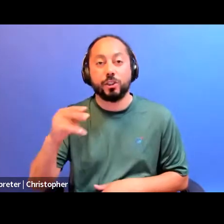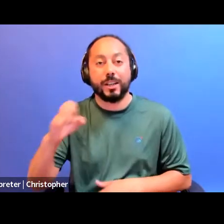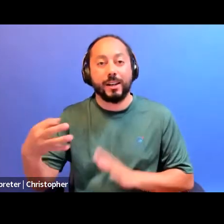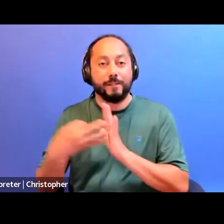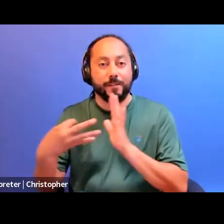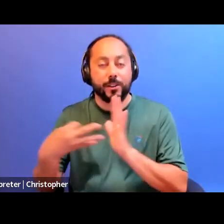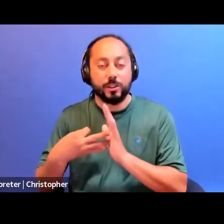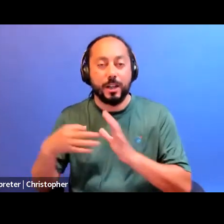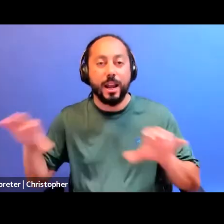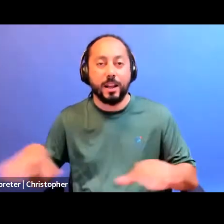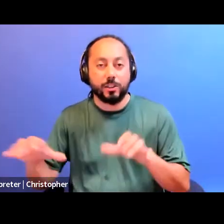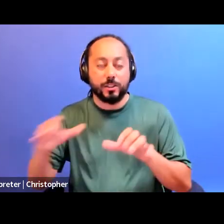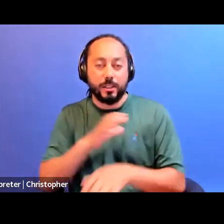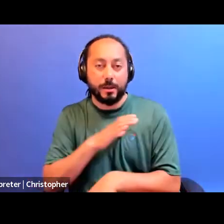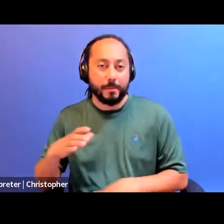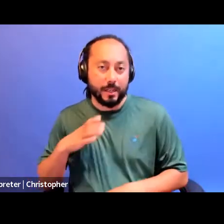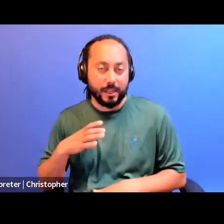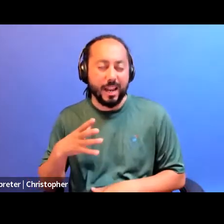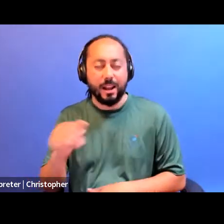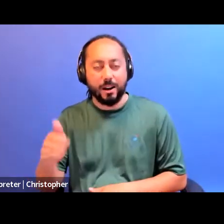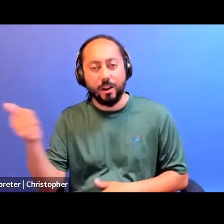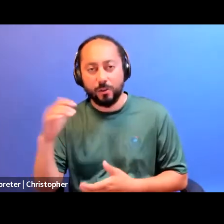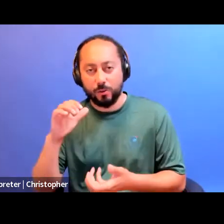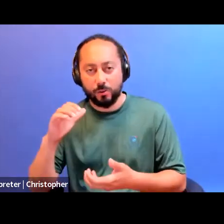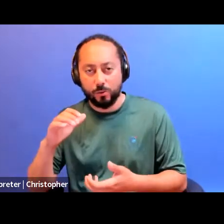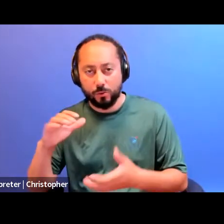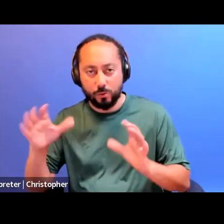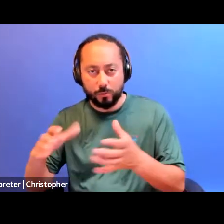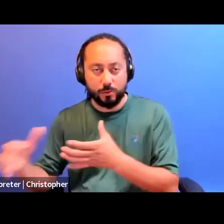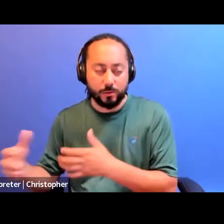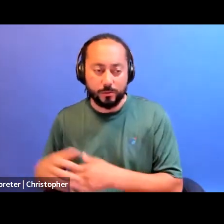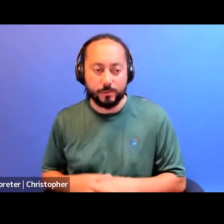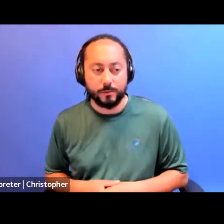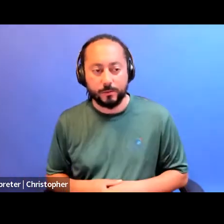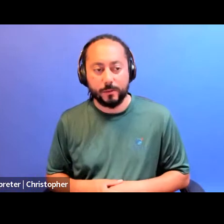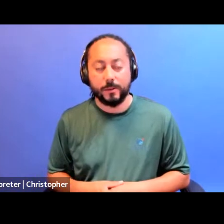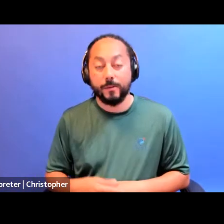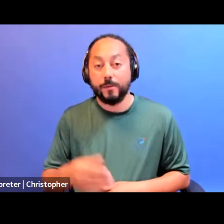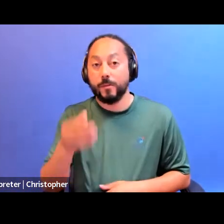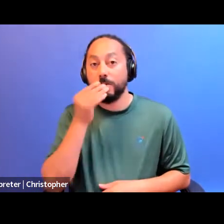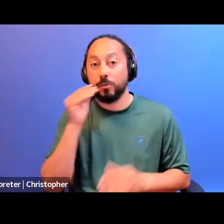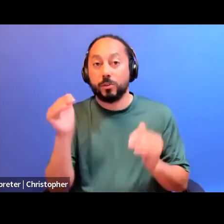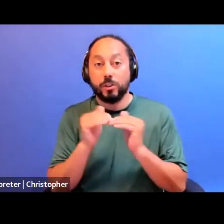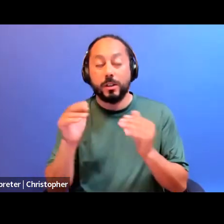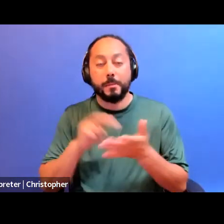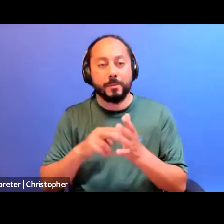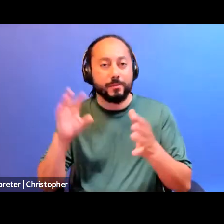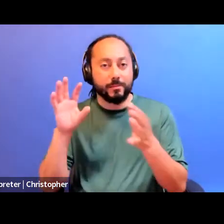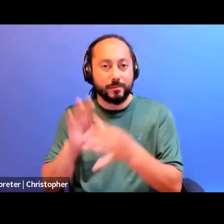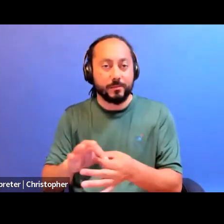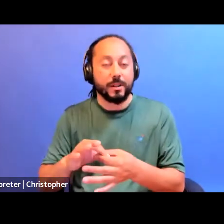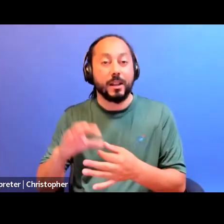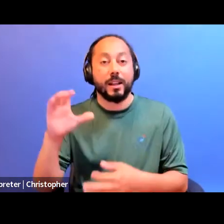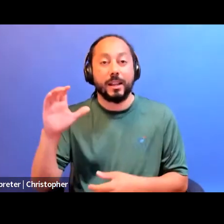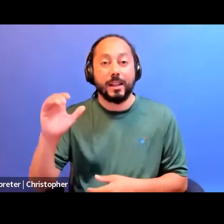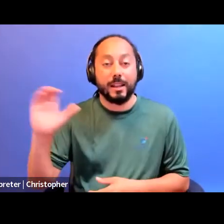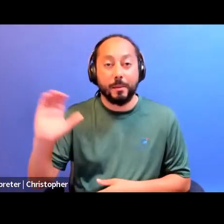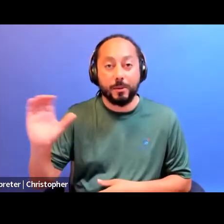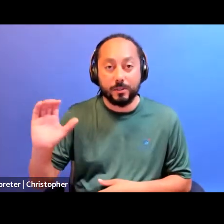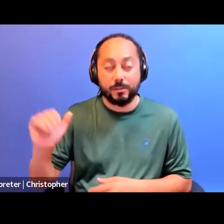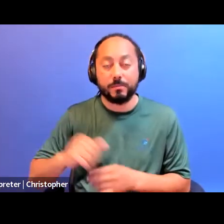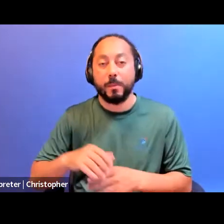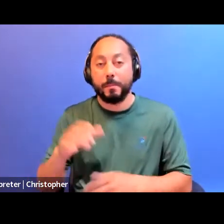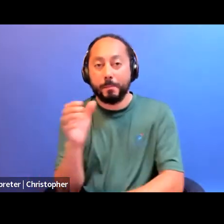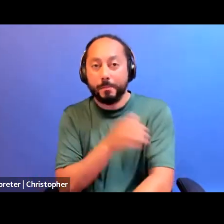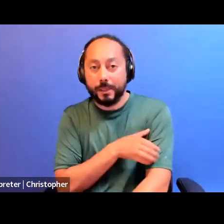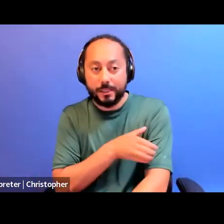groups. And justice to this network entails understanding the connections to capitalism, policing, and criminalization